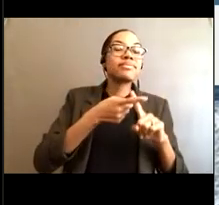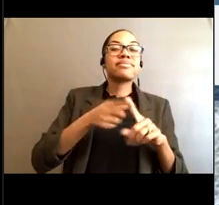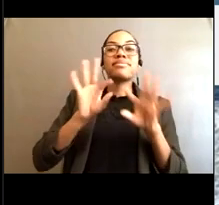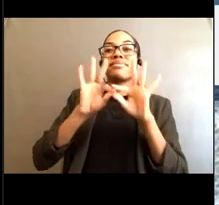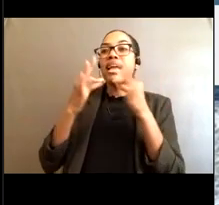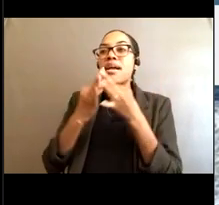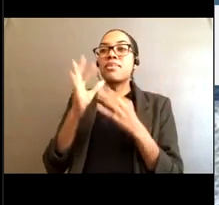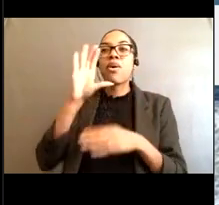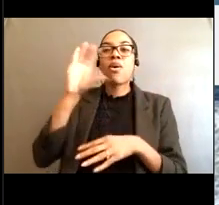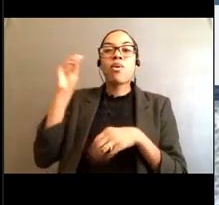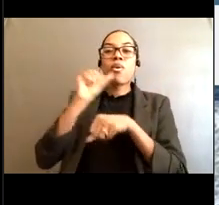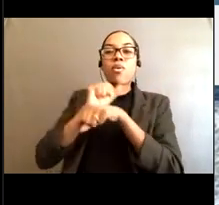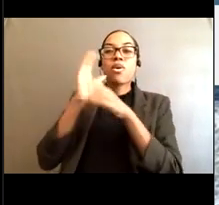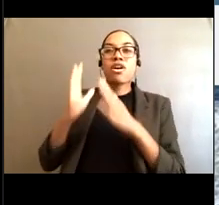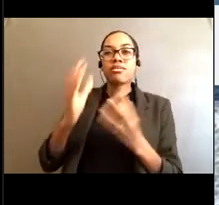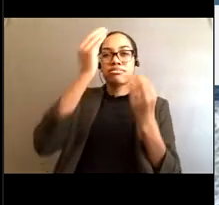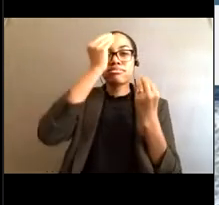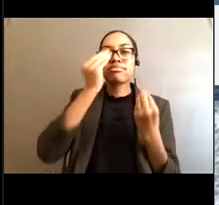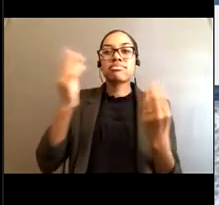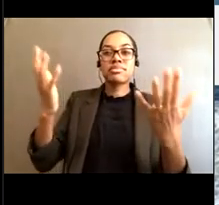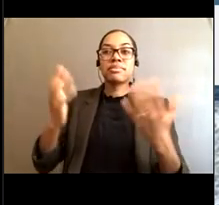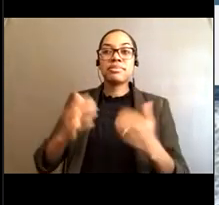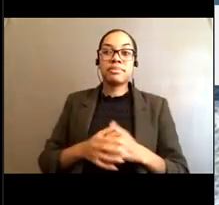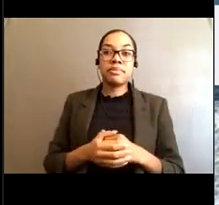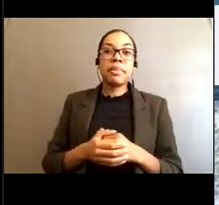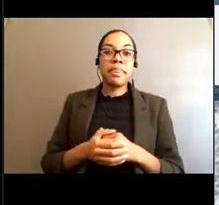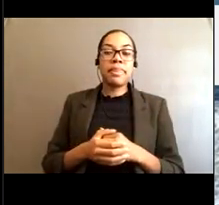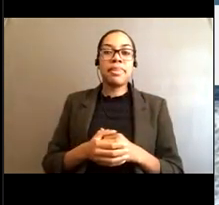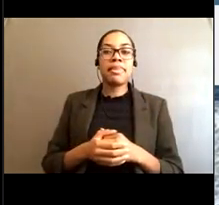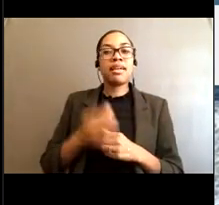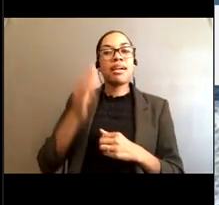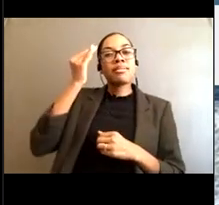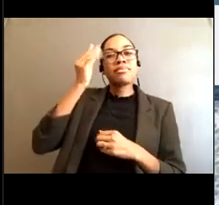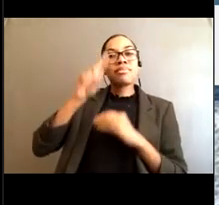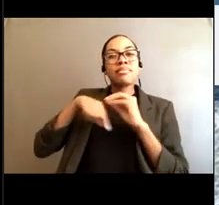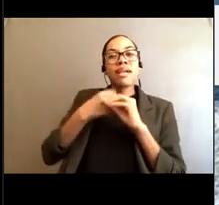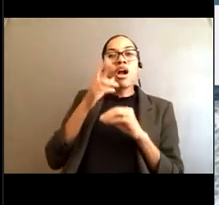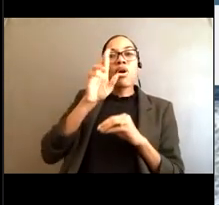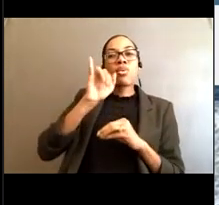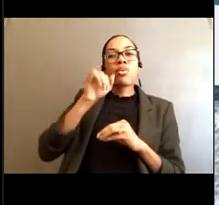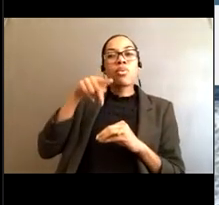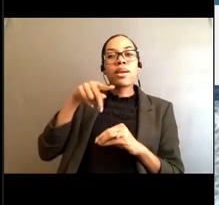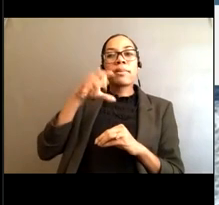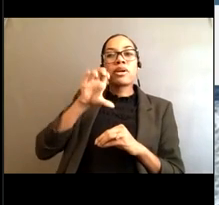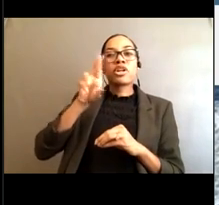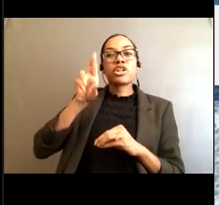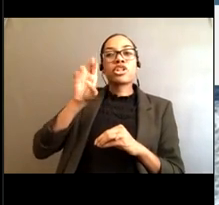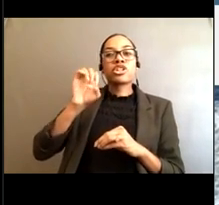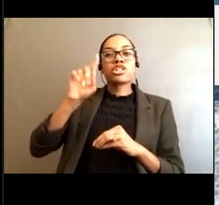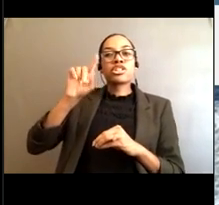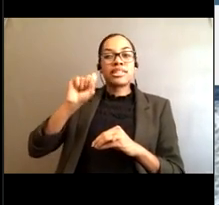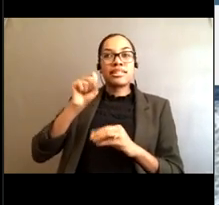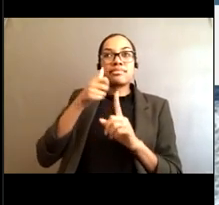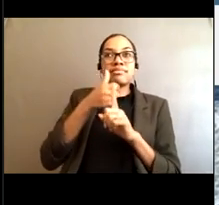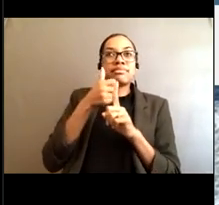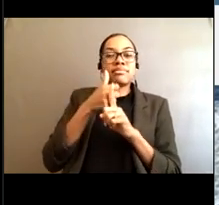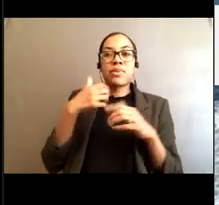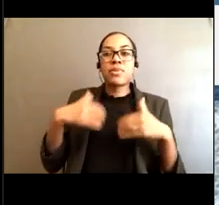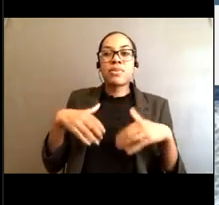rip currents and where they're found right along the beaches, in a really narrow area along our beaches,